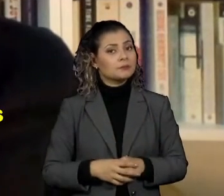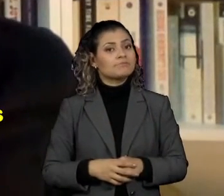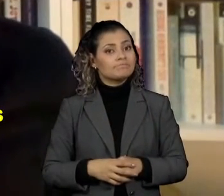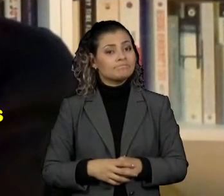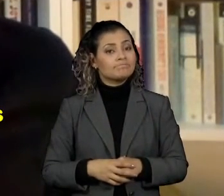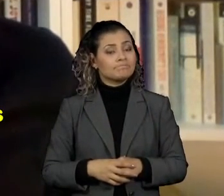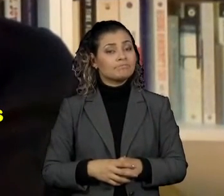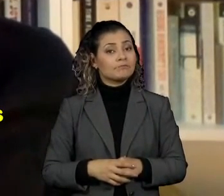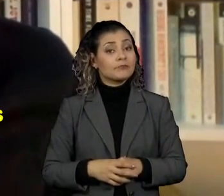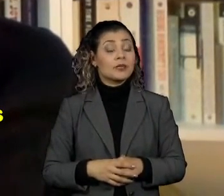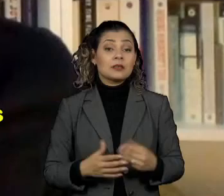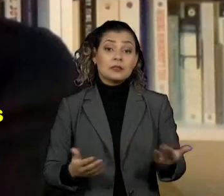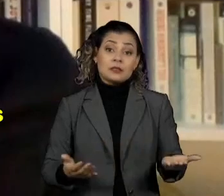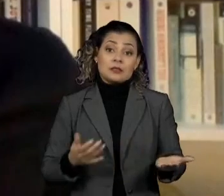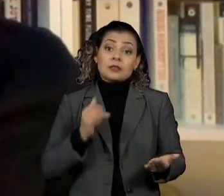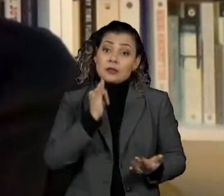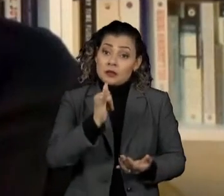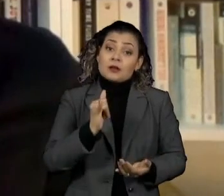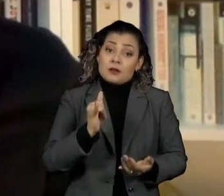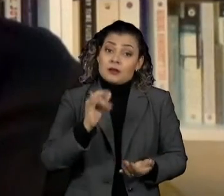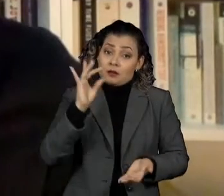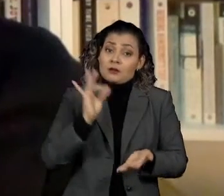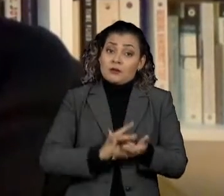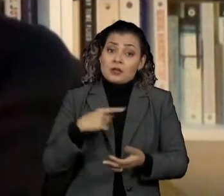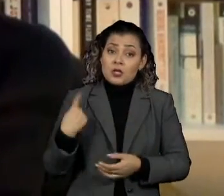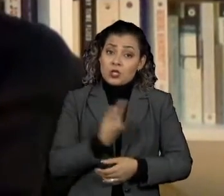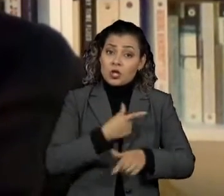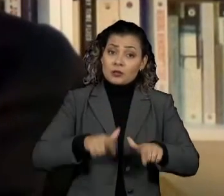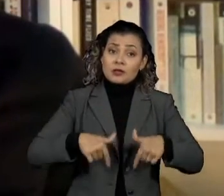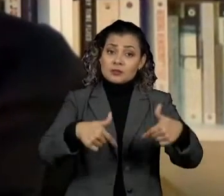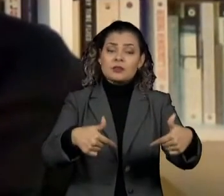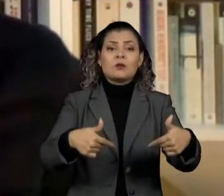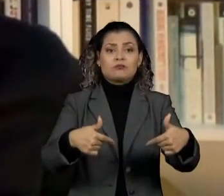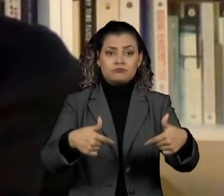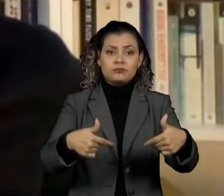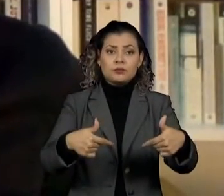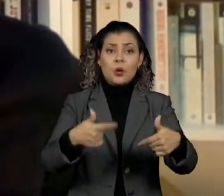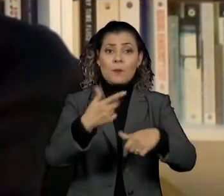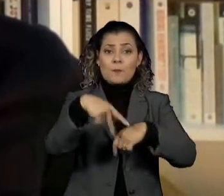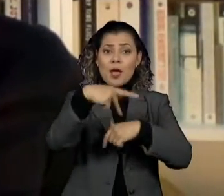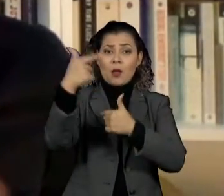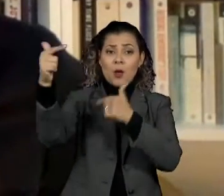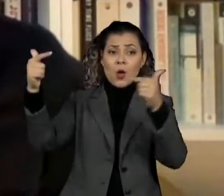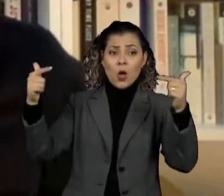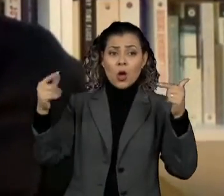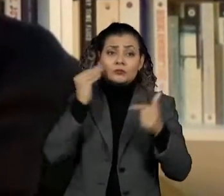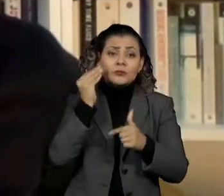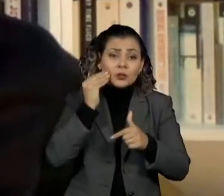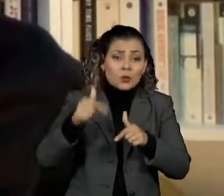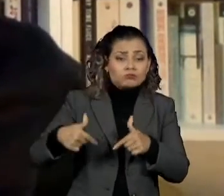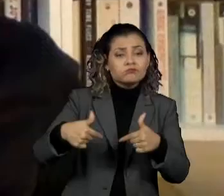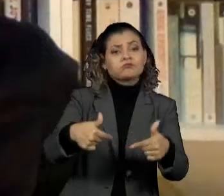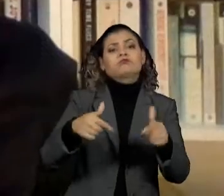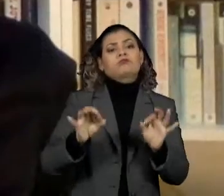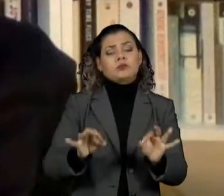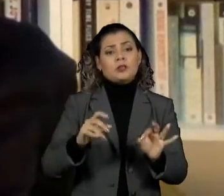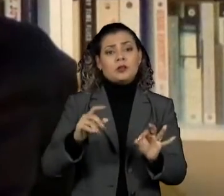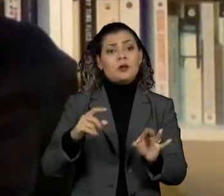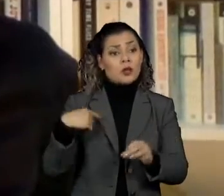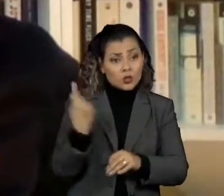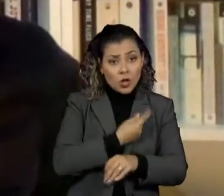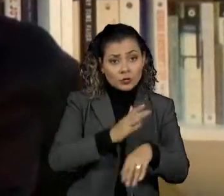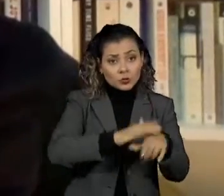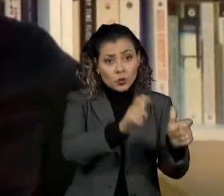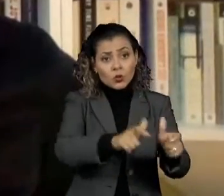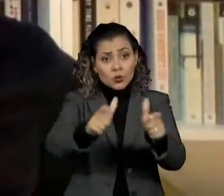I can tell you what we have done and what I think many other places have tried to do. We have carved out separate places